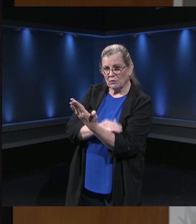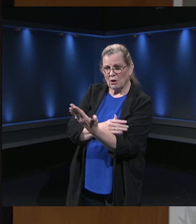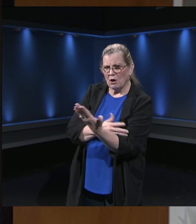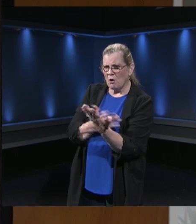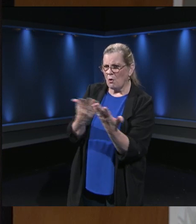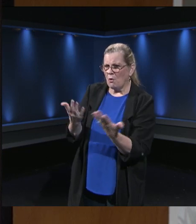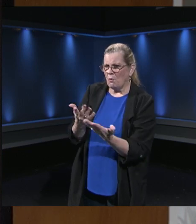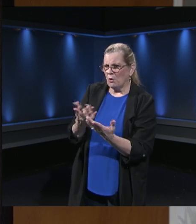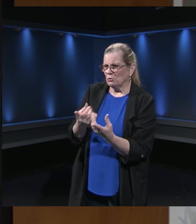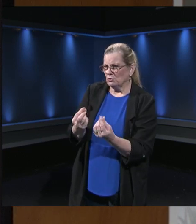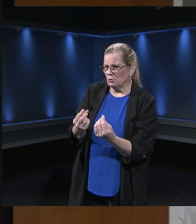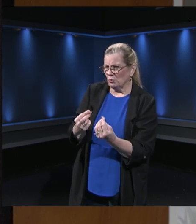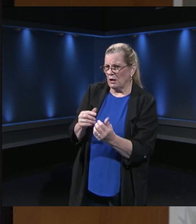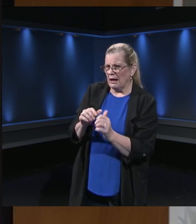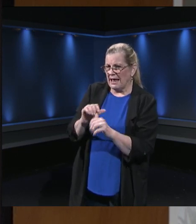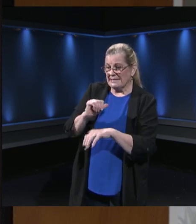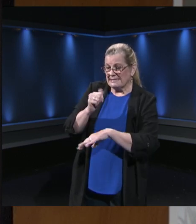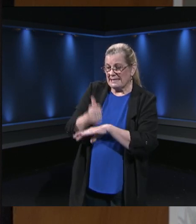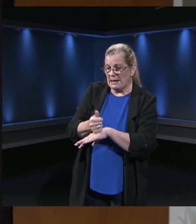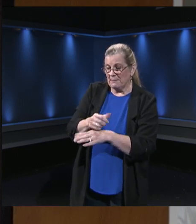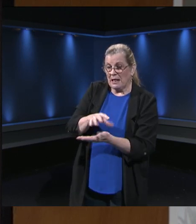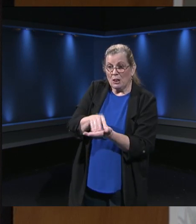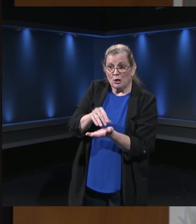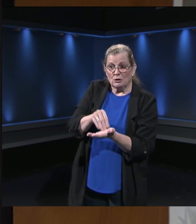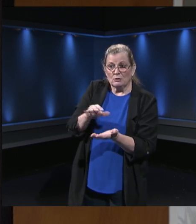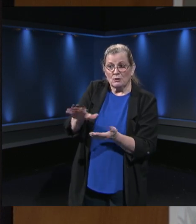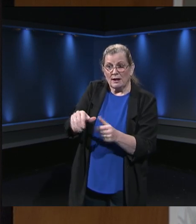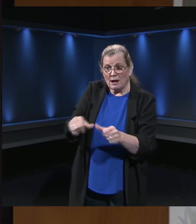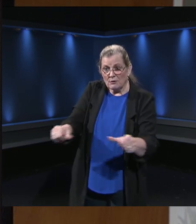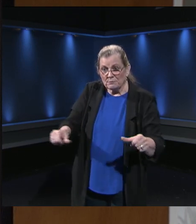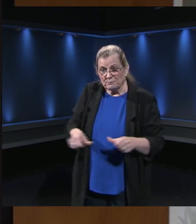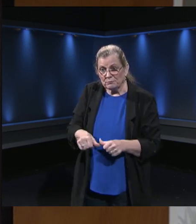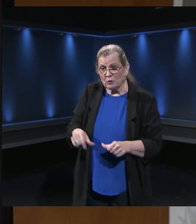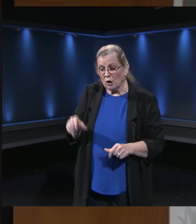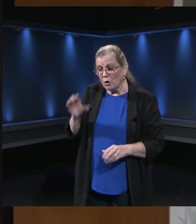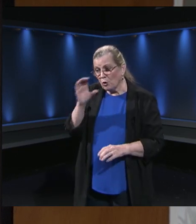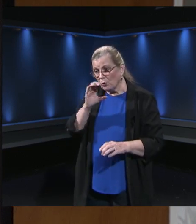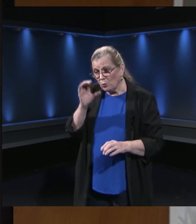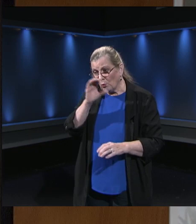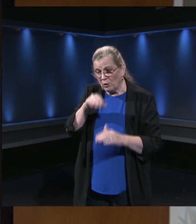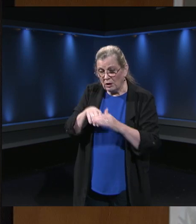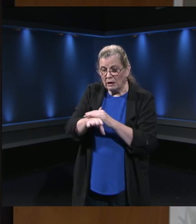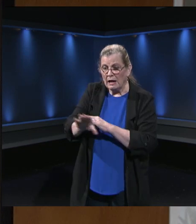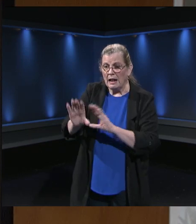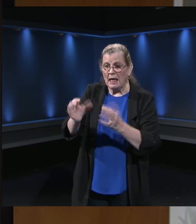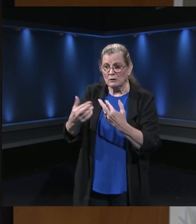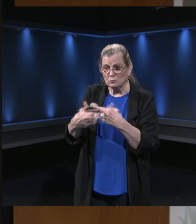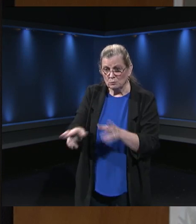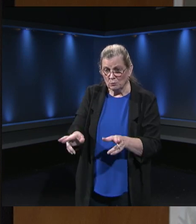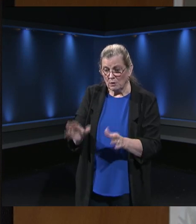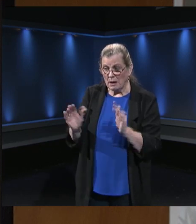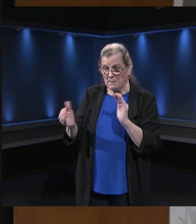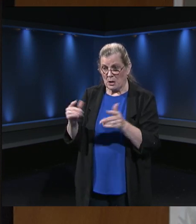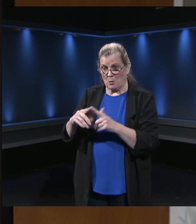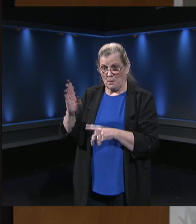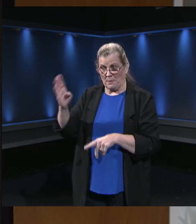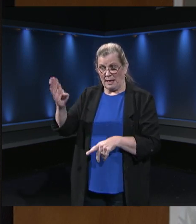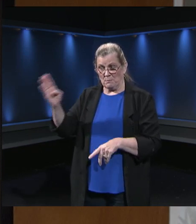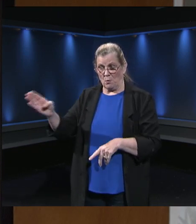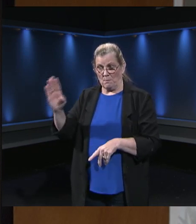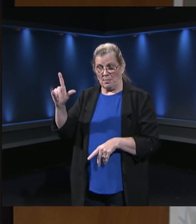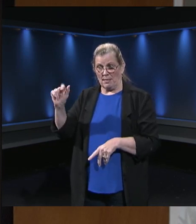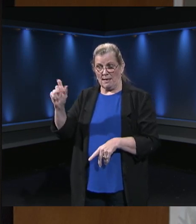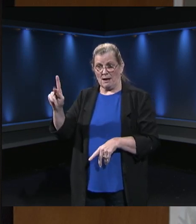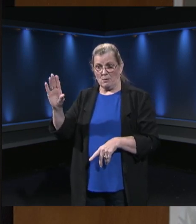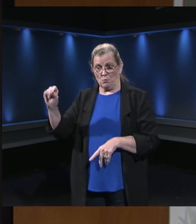Classroom versus Blackboard? We all work collaboratively to create that one pager and it will arrive in your home sometime this week or